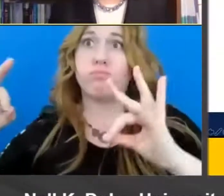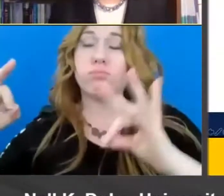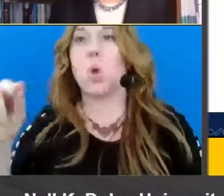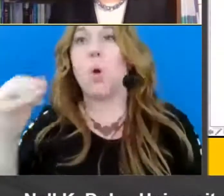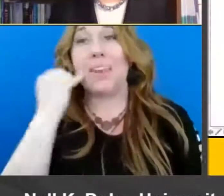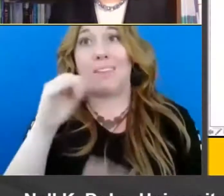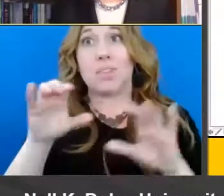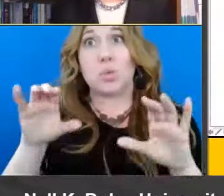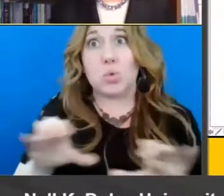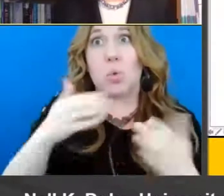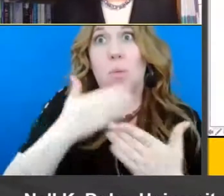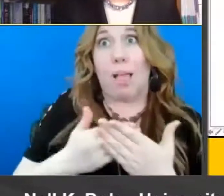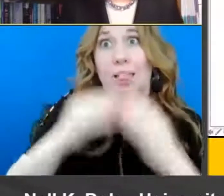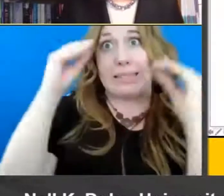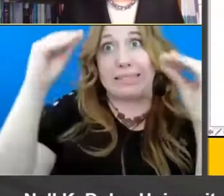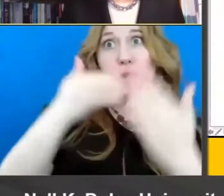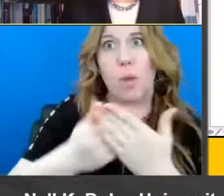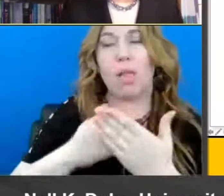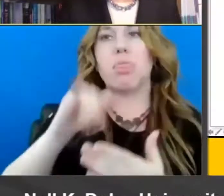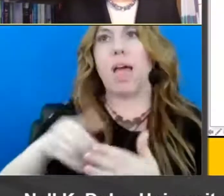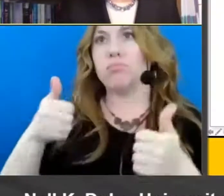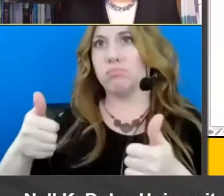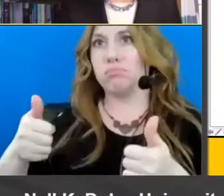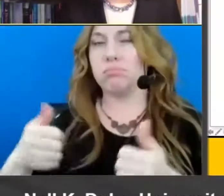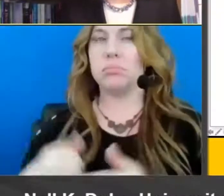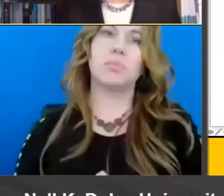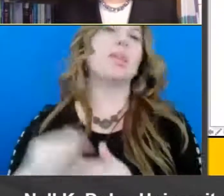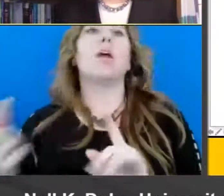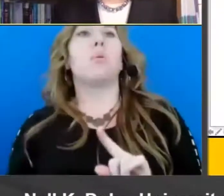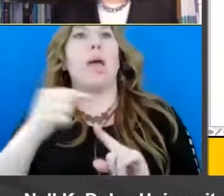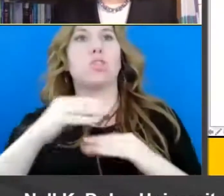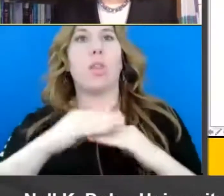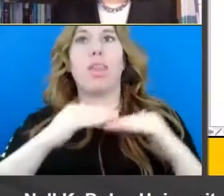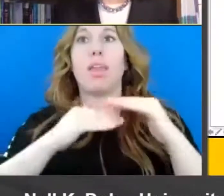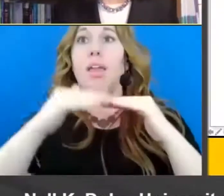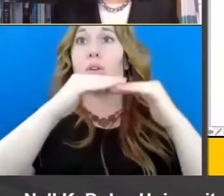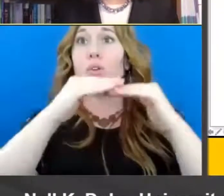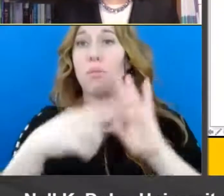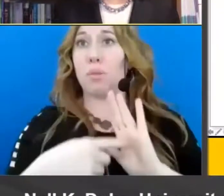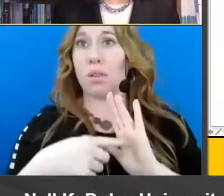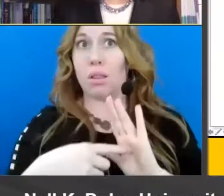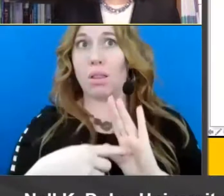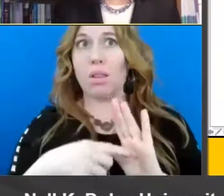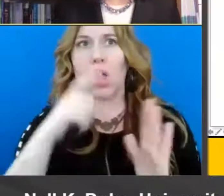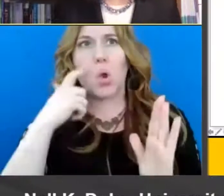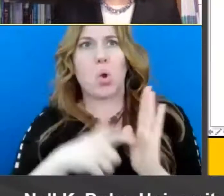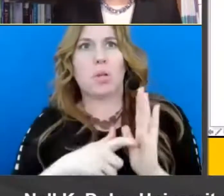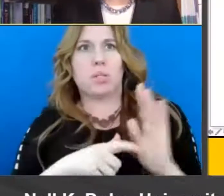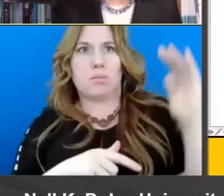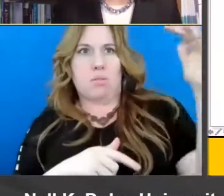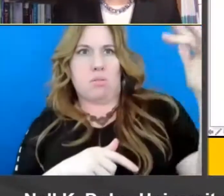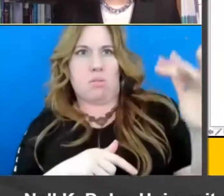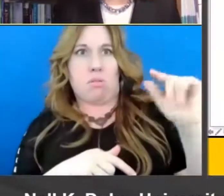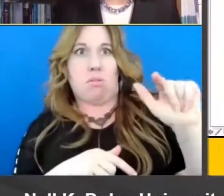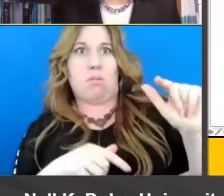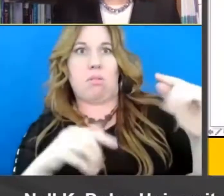um so now if we return to our layered model just notice that we have that knowledge building um and